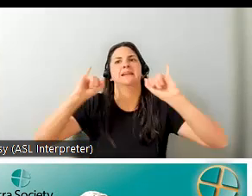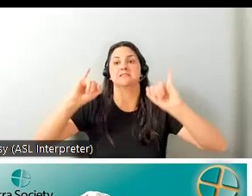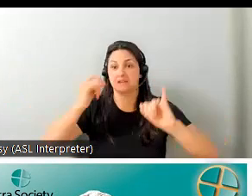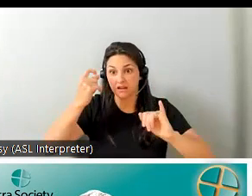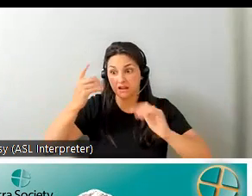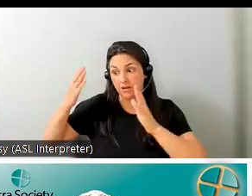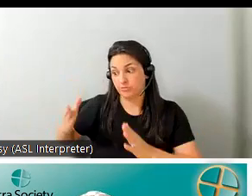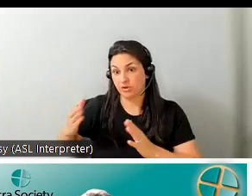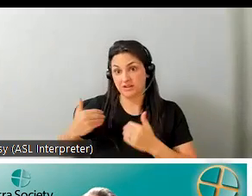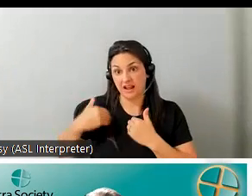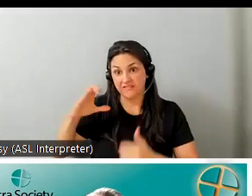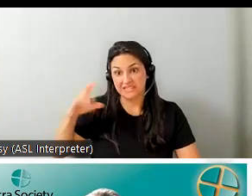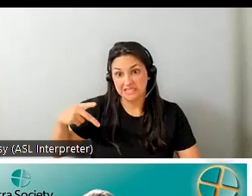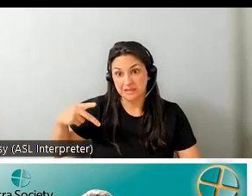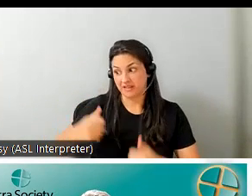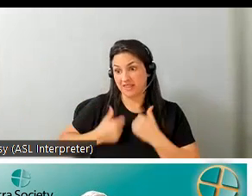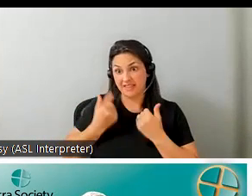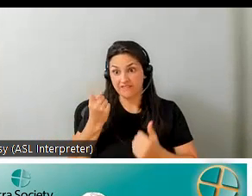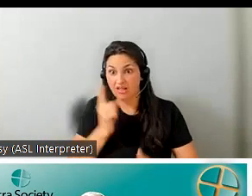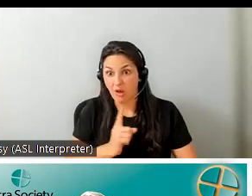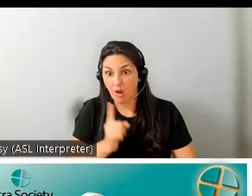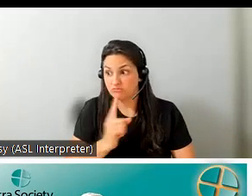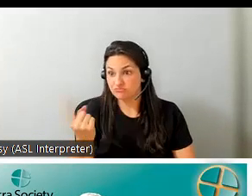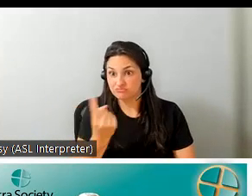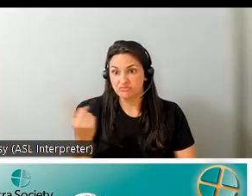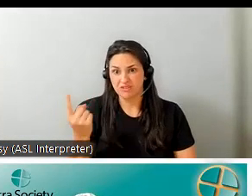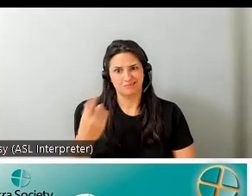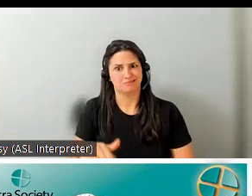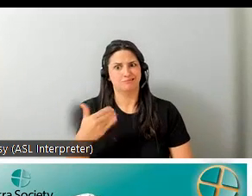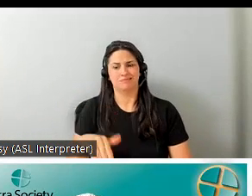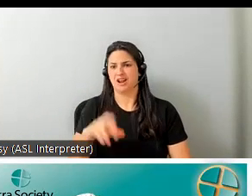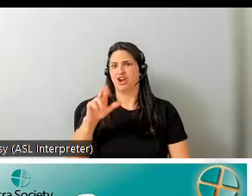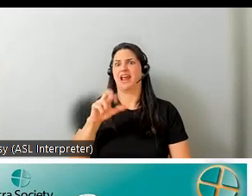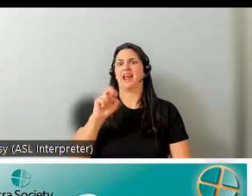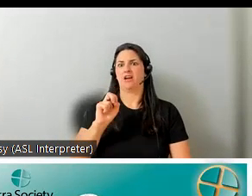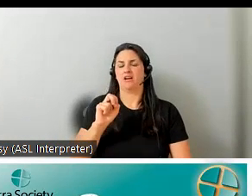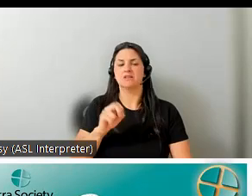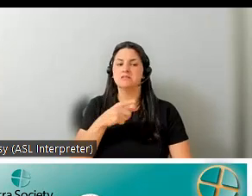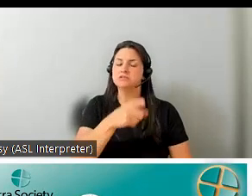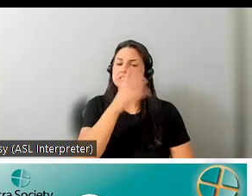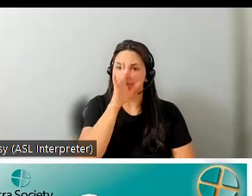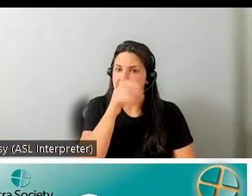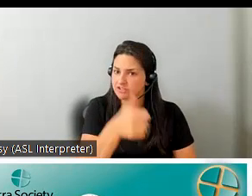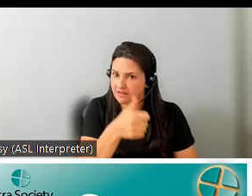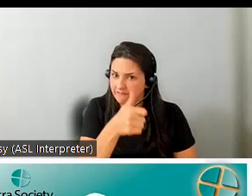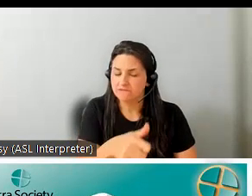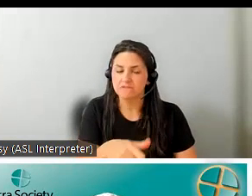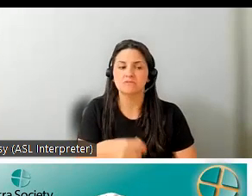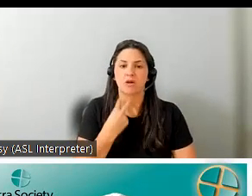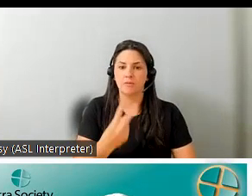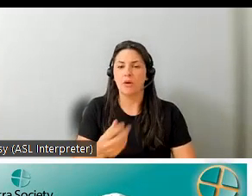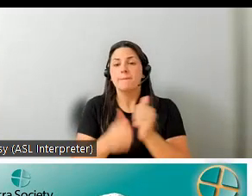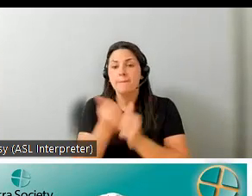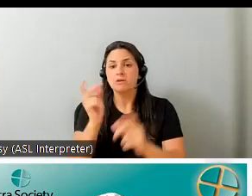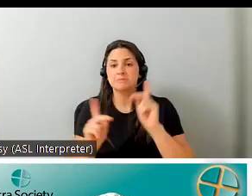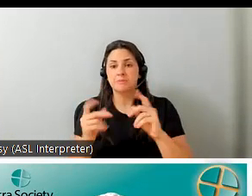palsy living alone is pretty rare uh she can also speak she's verbal uh most of the people with cerebral